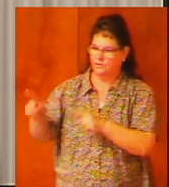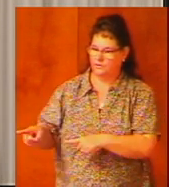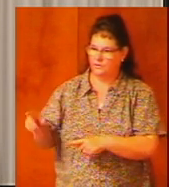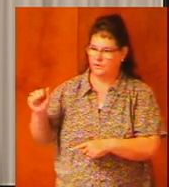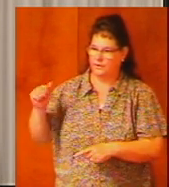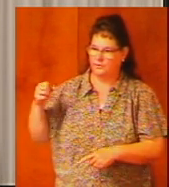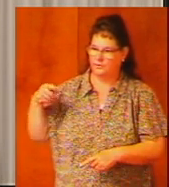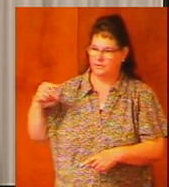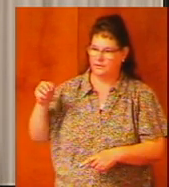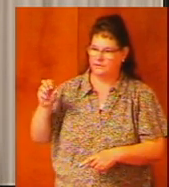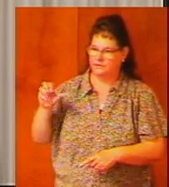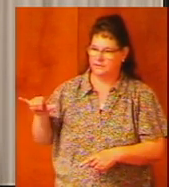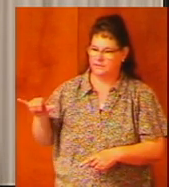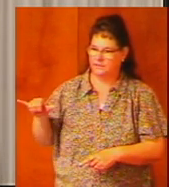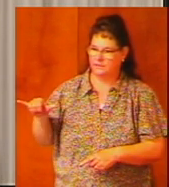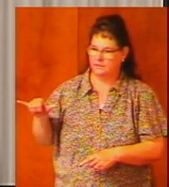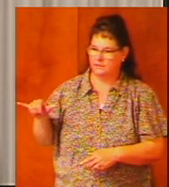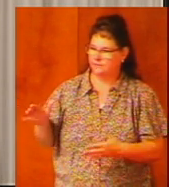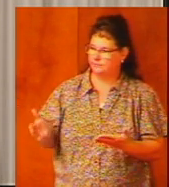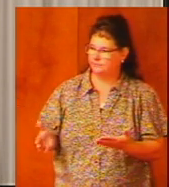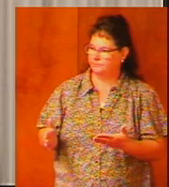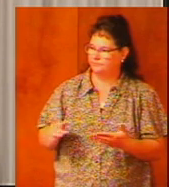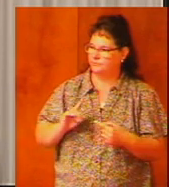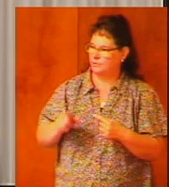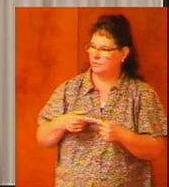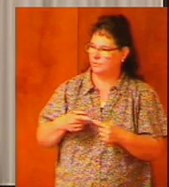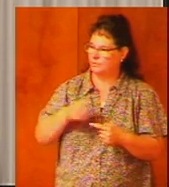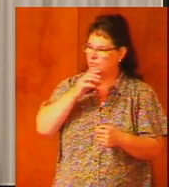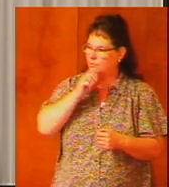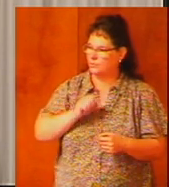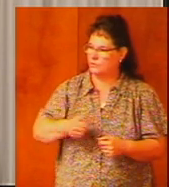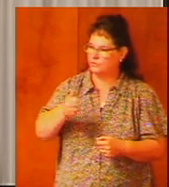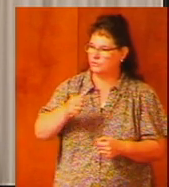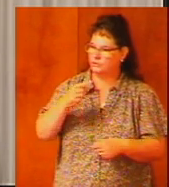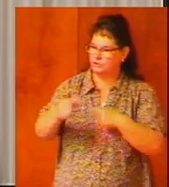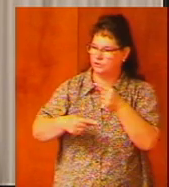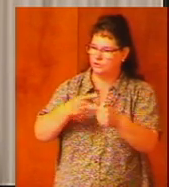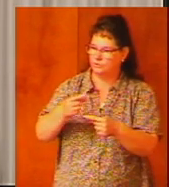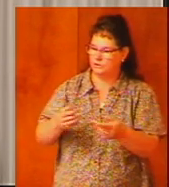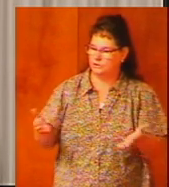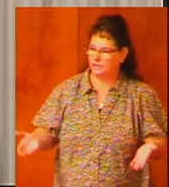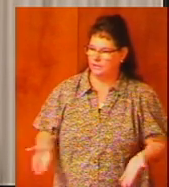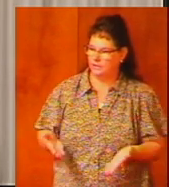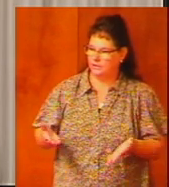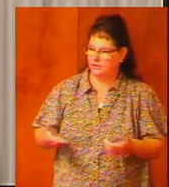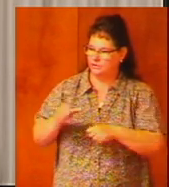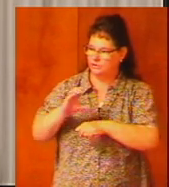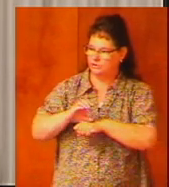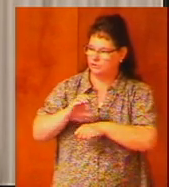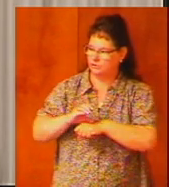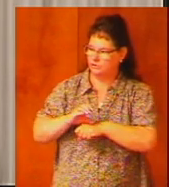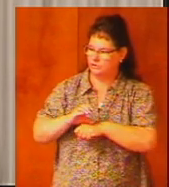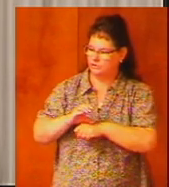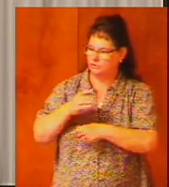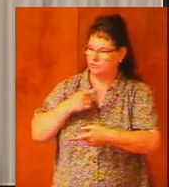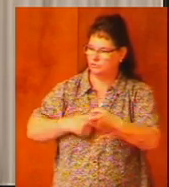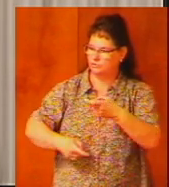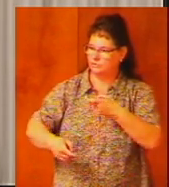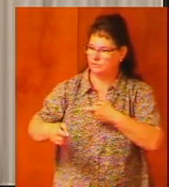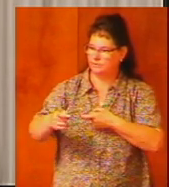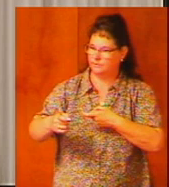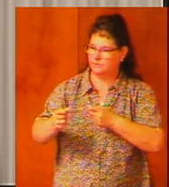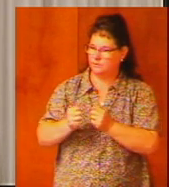apostasy when the older generation in this church is replaced